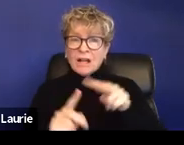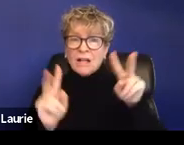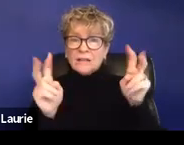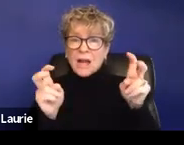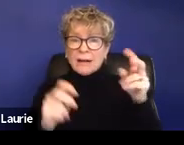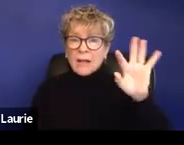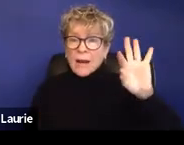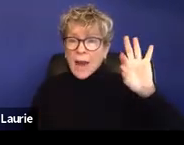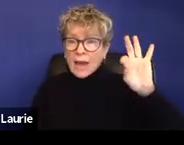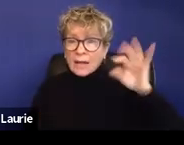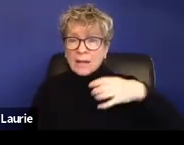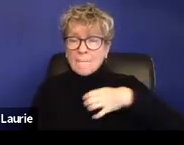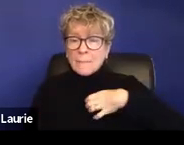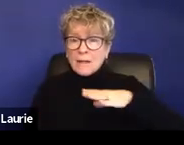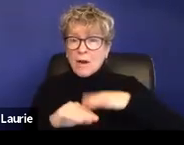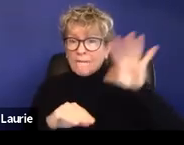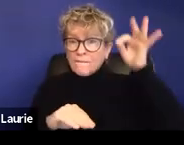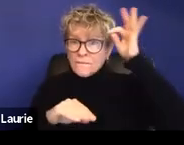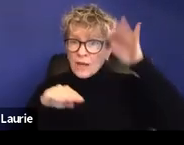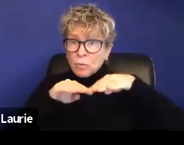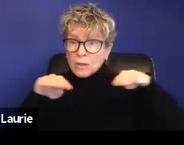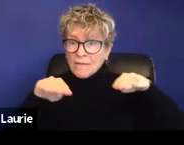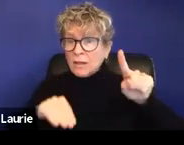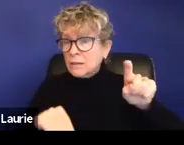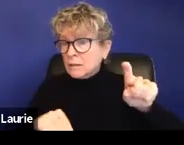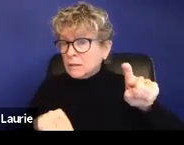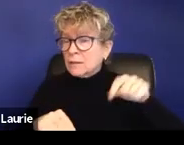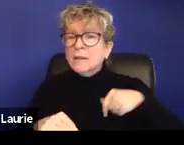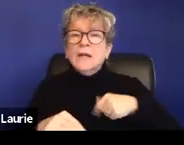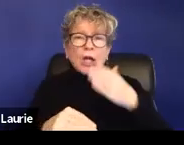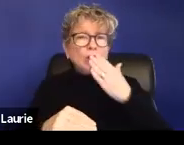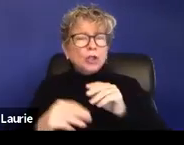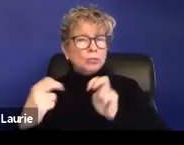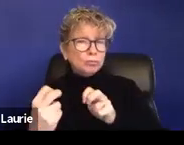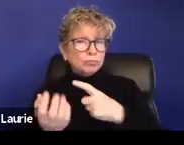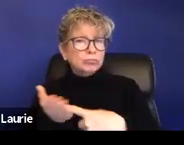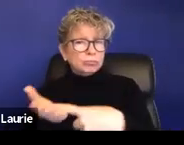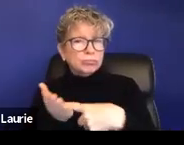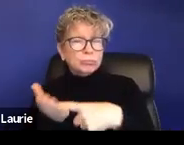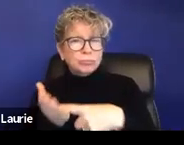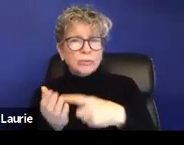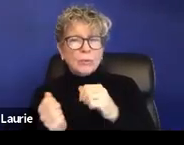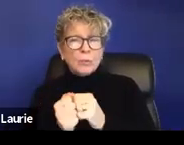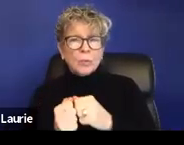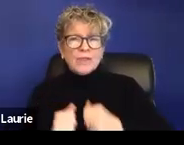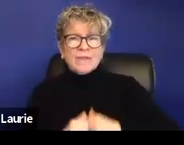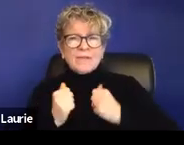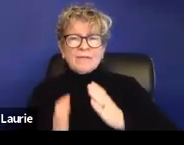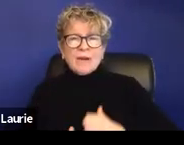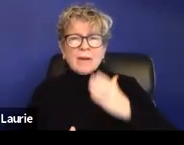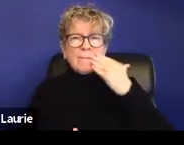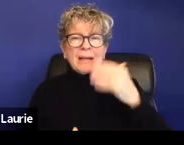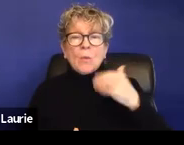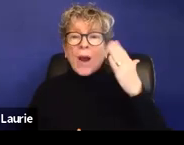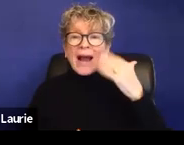the reason it's important to be exploring that with the survivor is because there are very clear deadlines when Title IX complaints